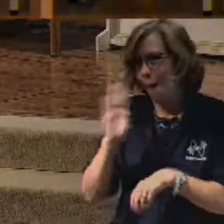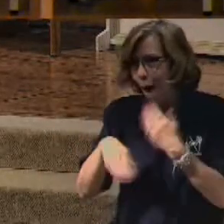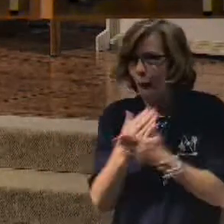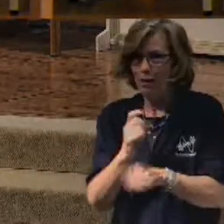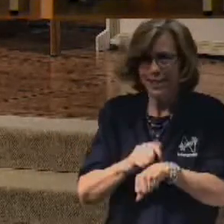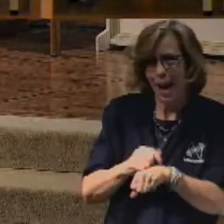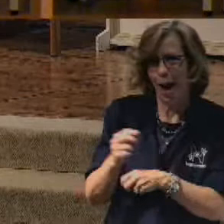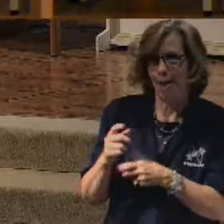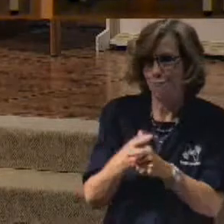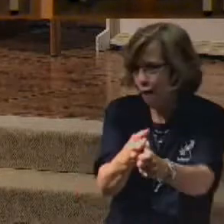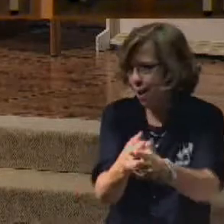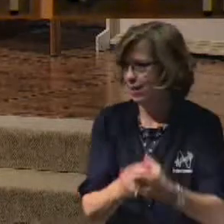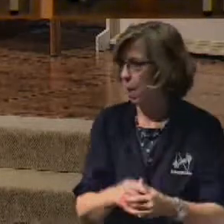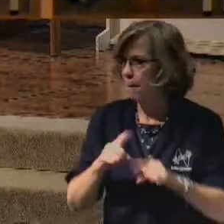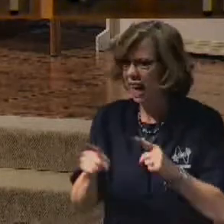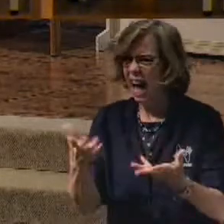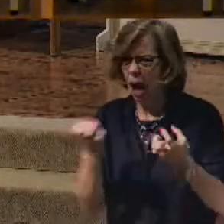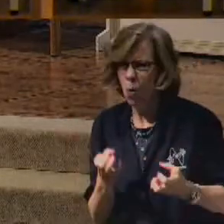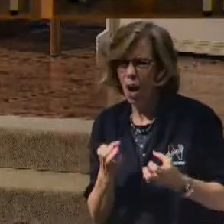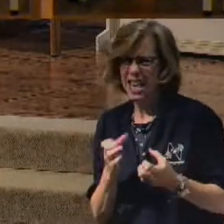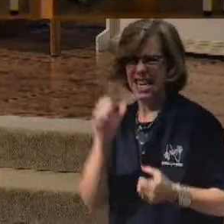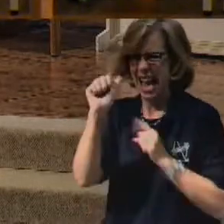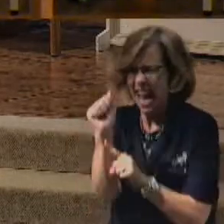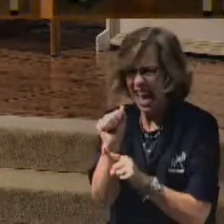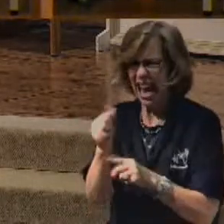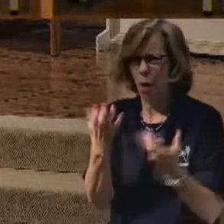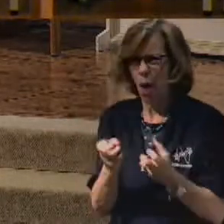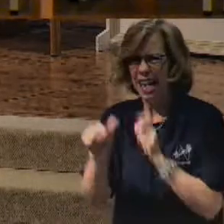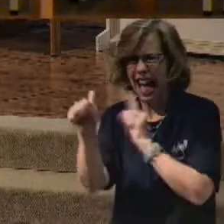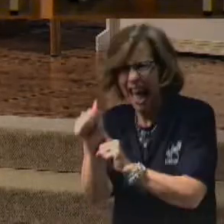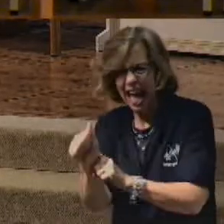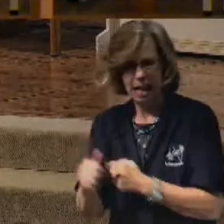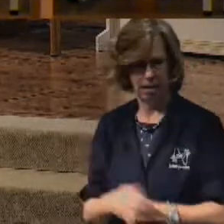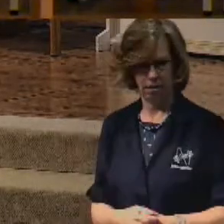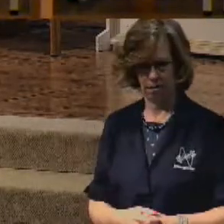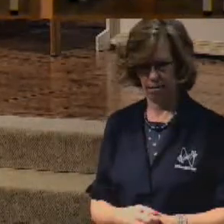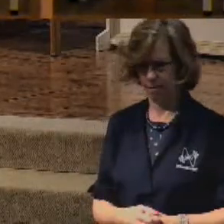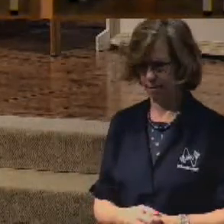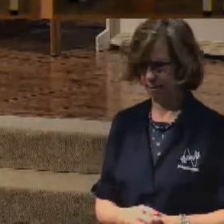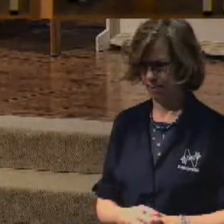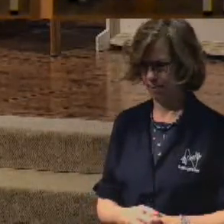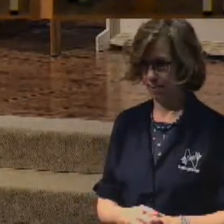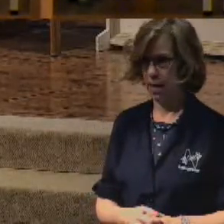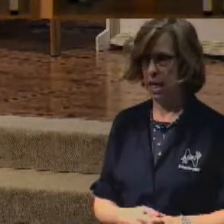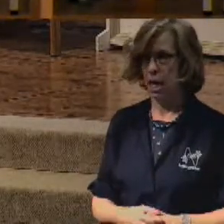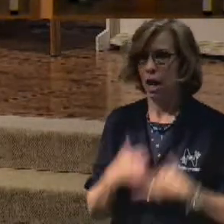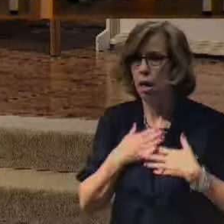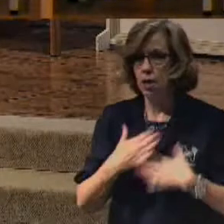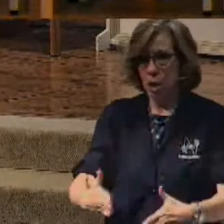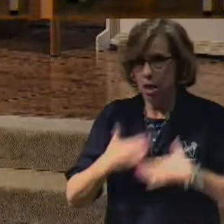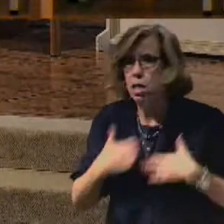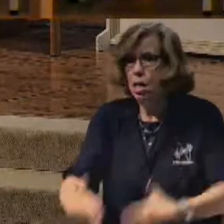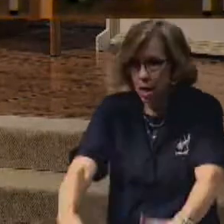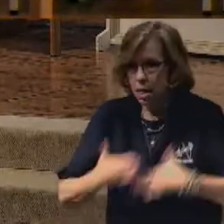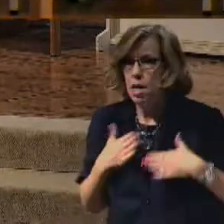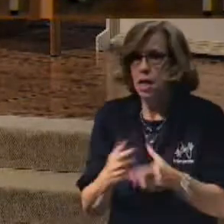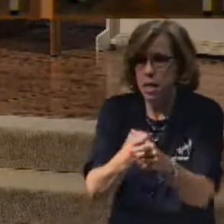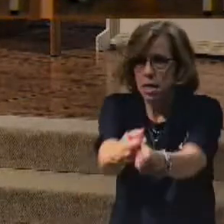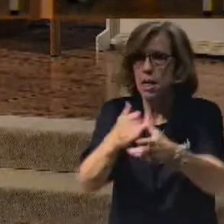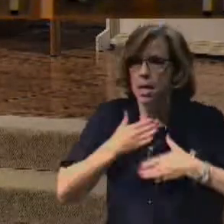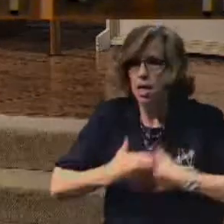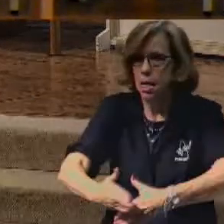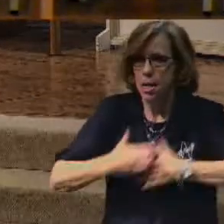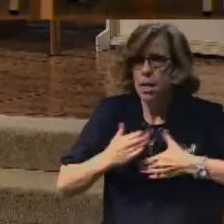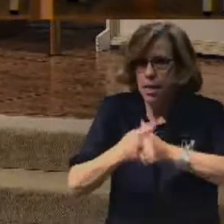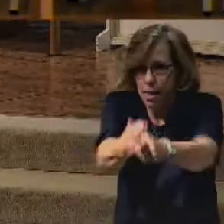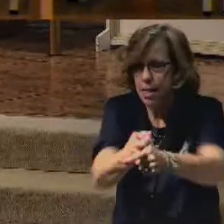But I wanted that A. Oh, I wanted that A. And I, I kept breathing, kept running, kept breathing, kept running.